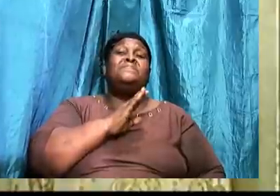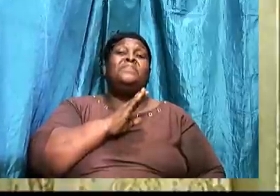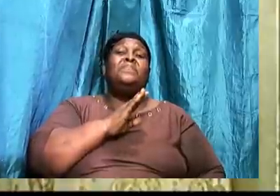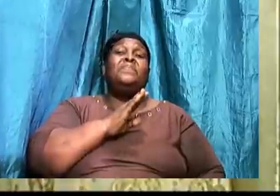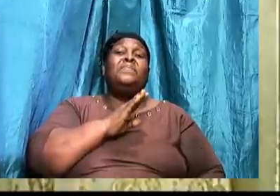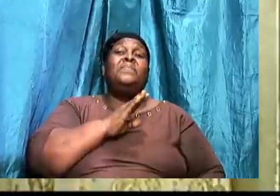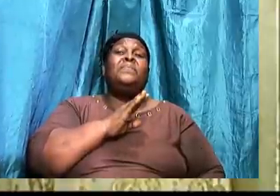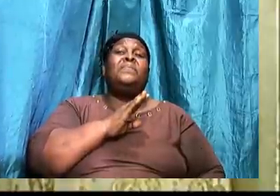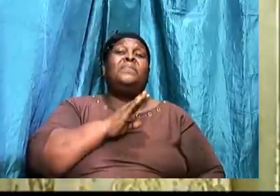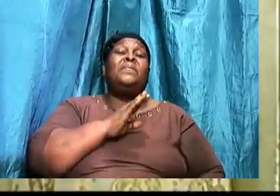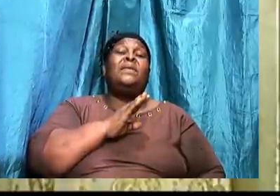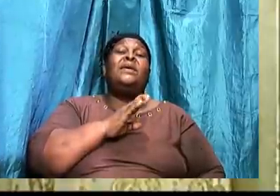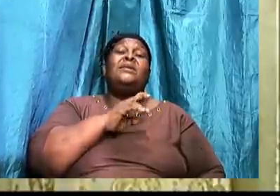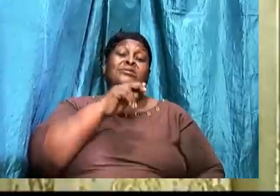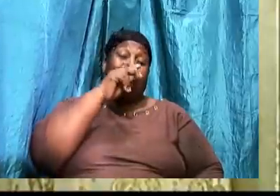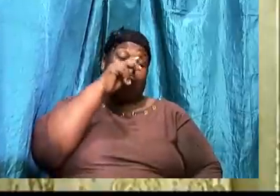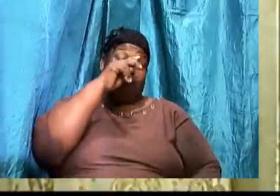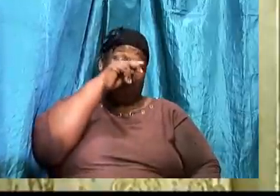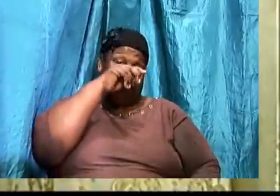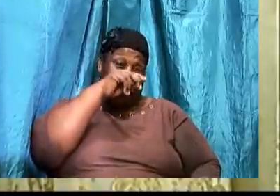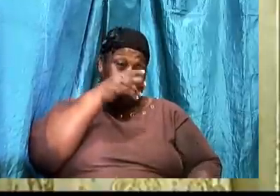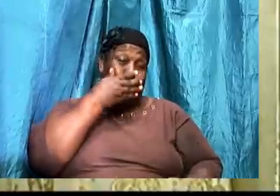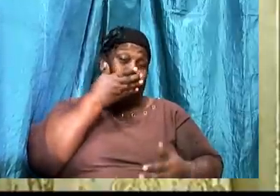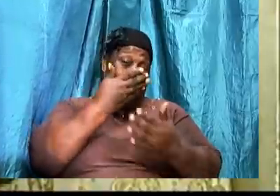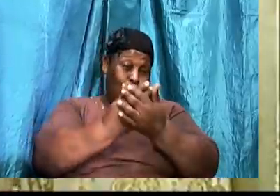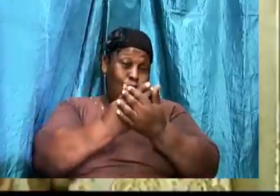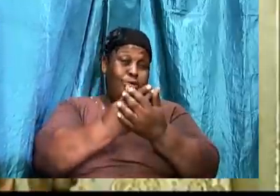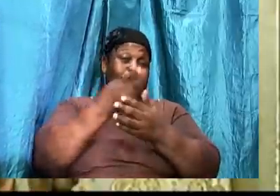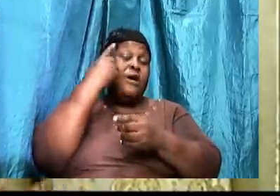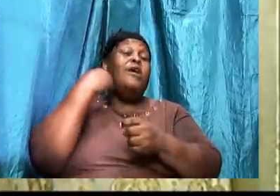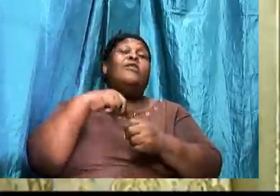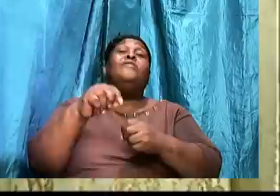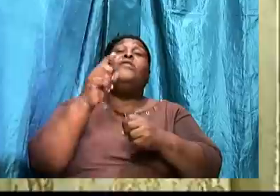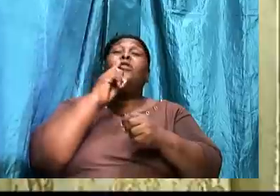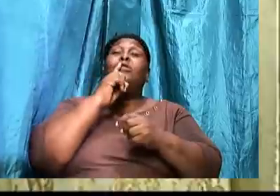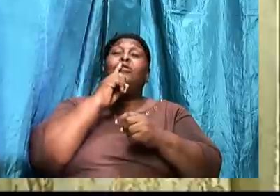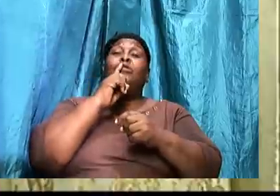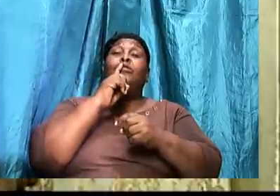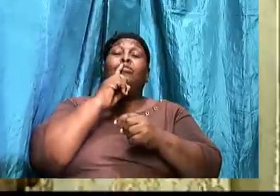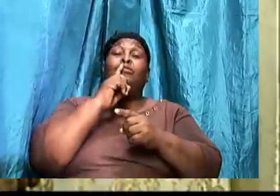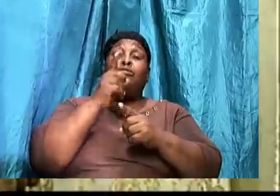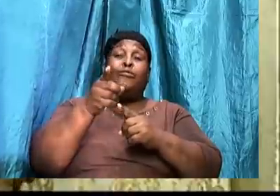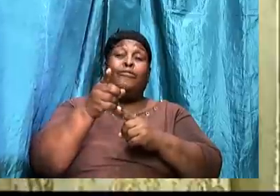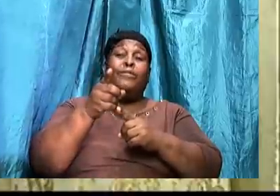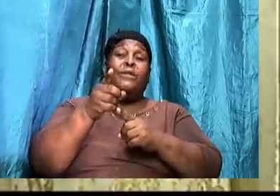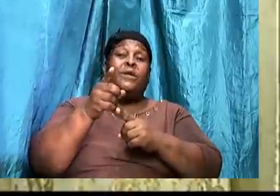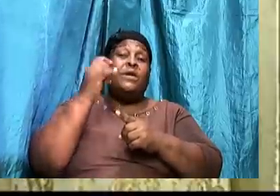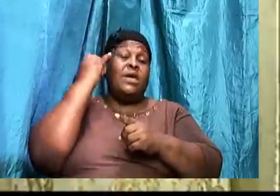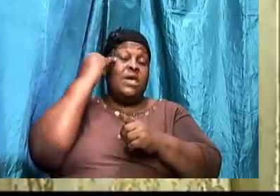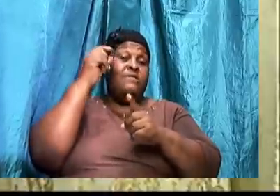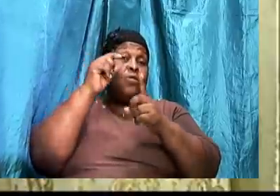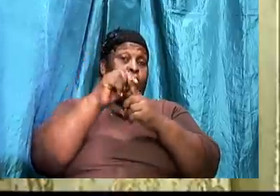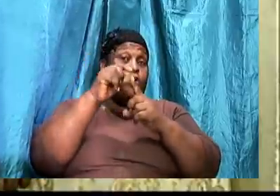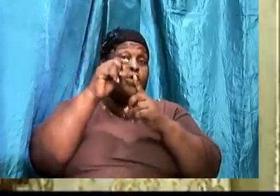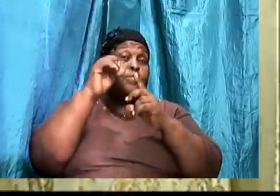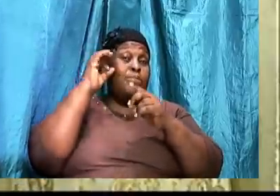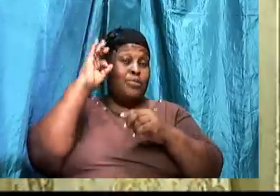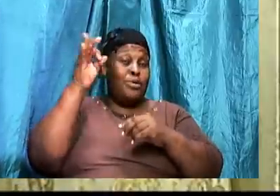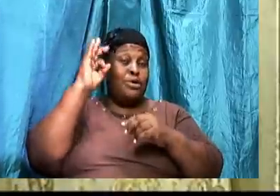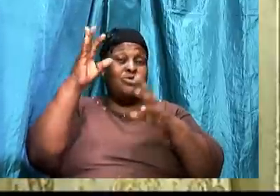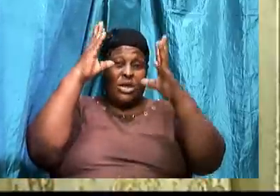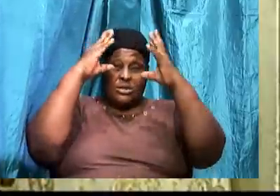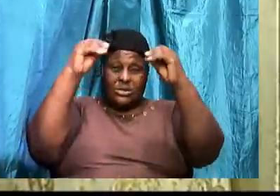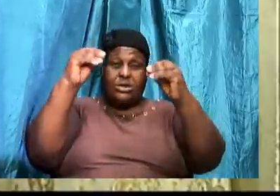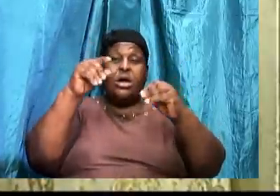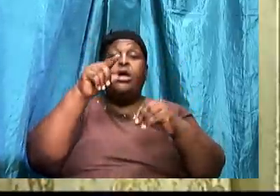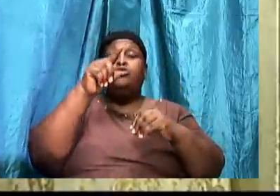And is. Profitable. For reproof. So if the word is preached. And the word is taught. And you